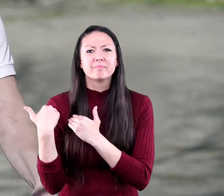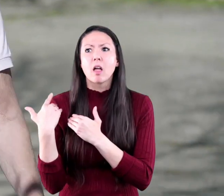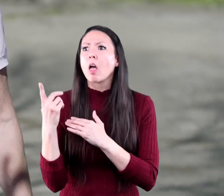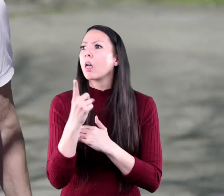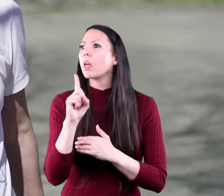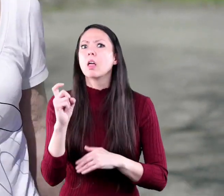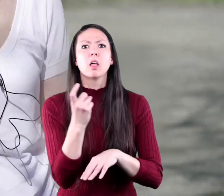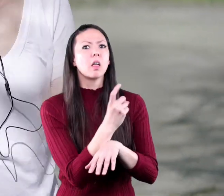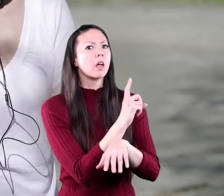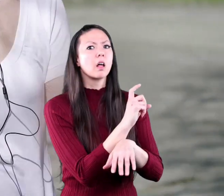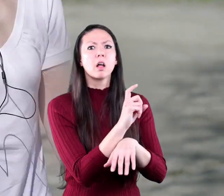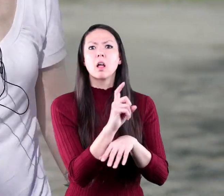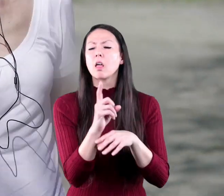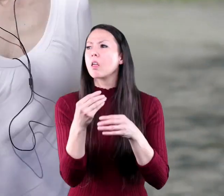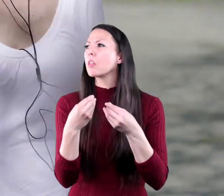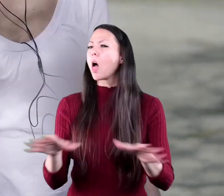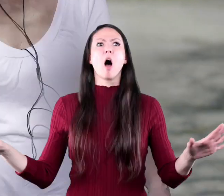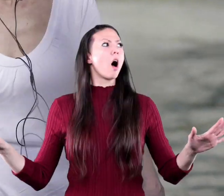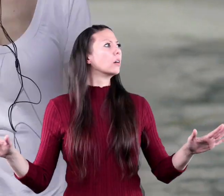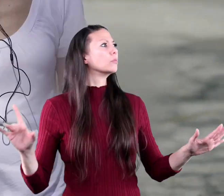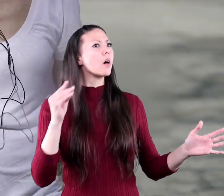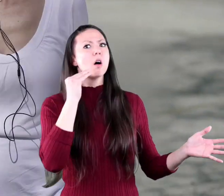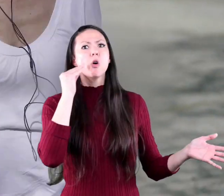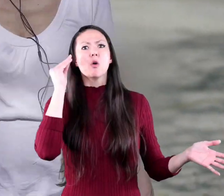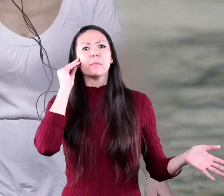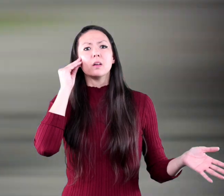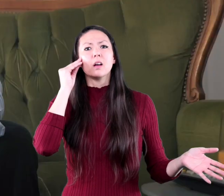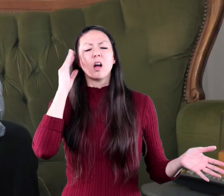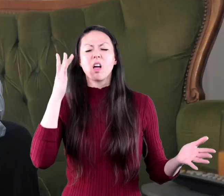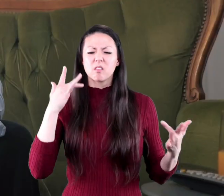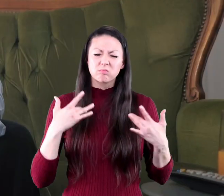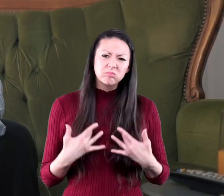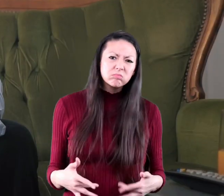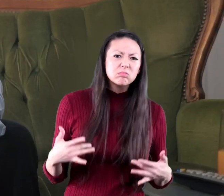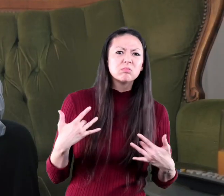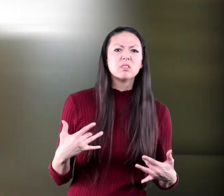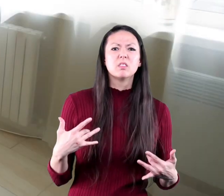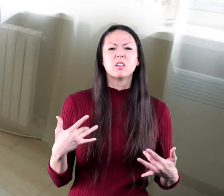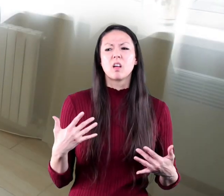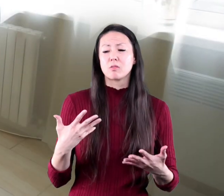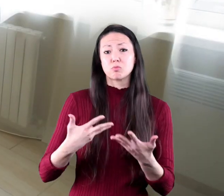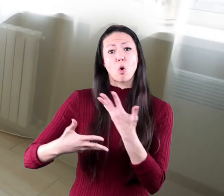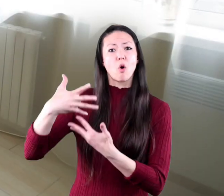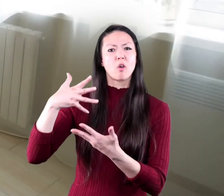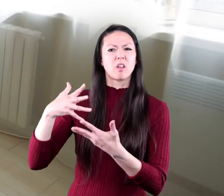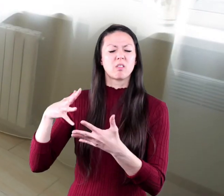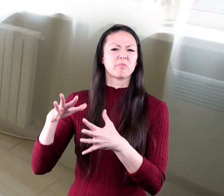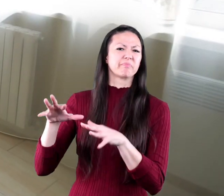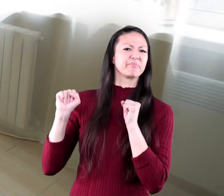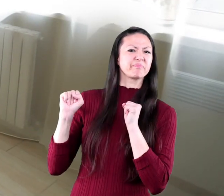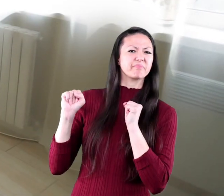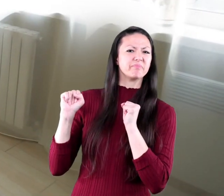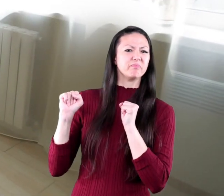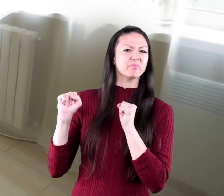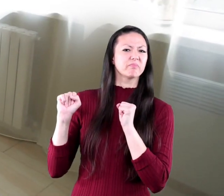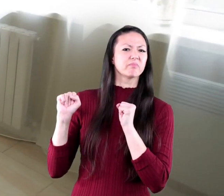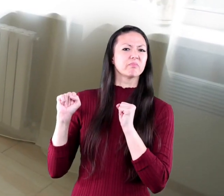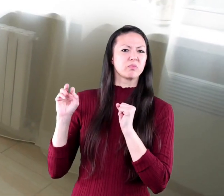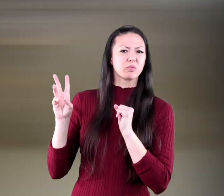wandering away from home and becoming lost depression or becoming socially withdrawn